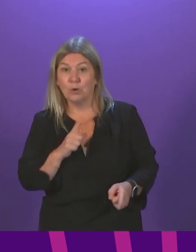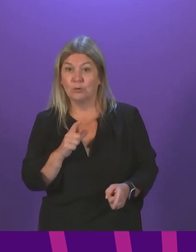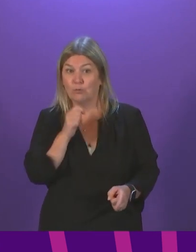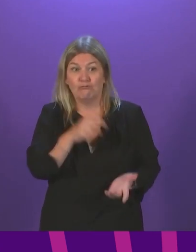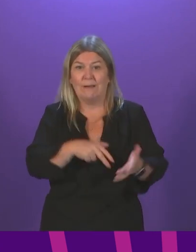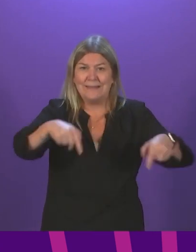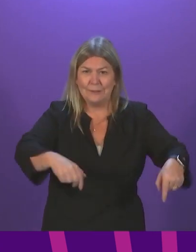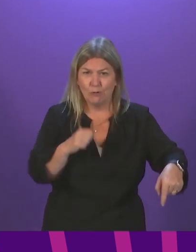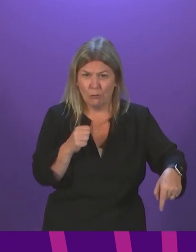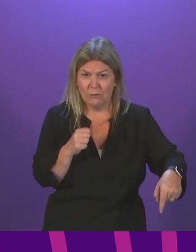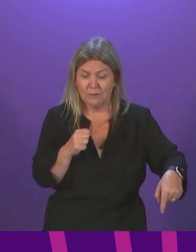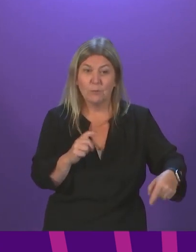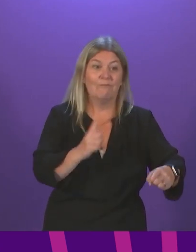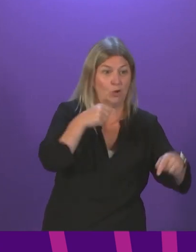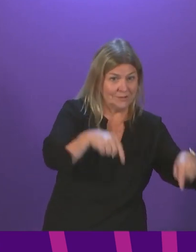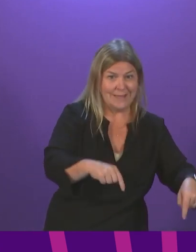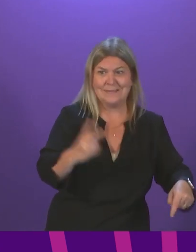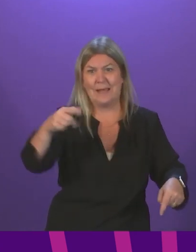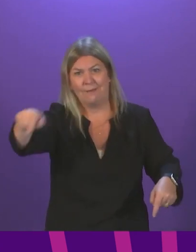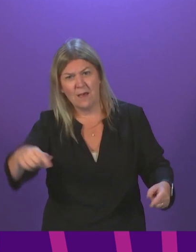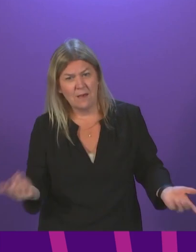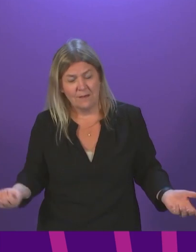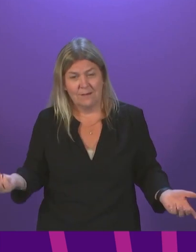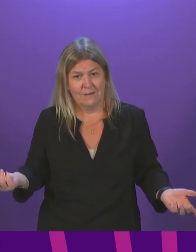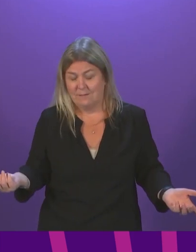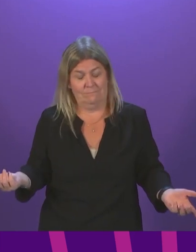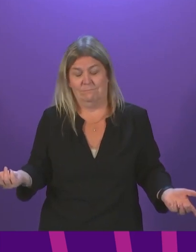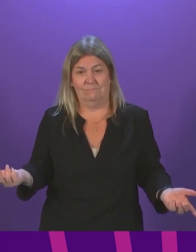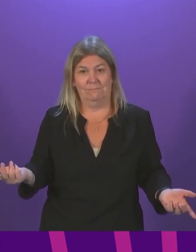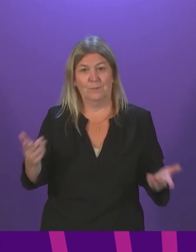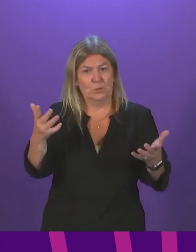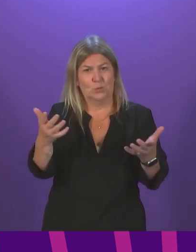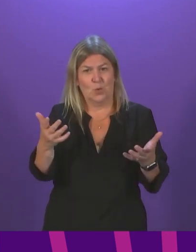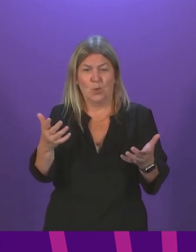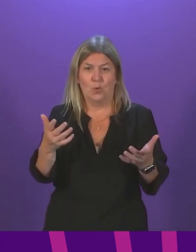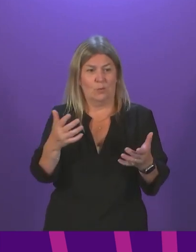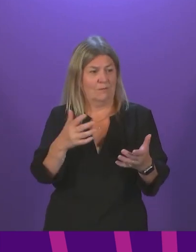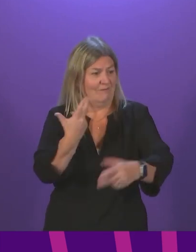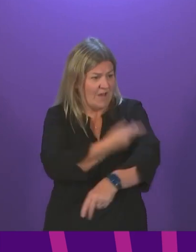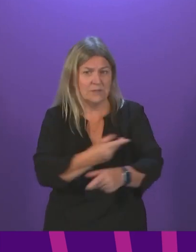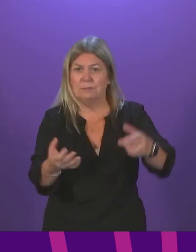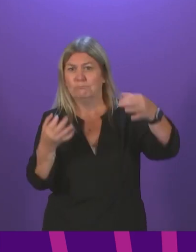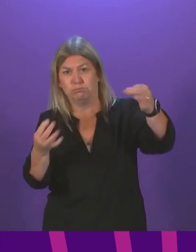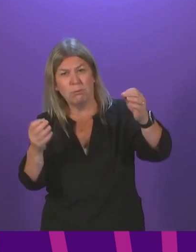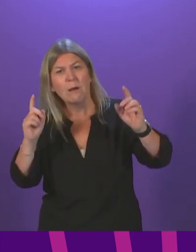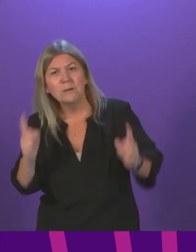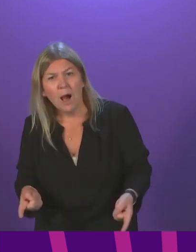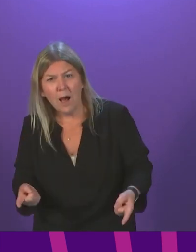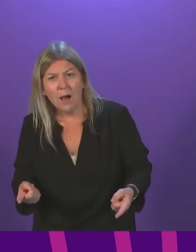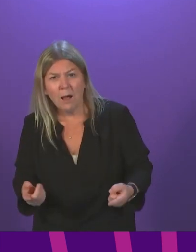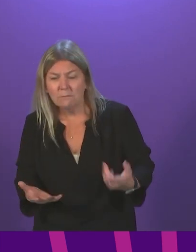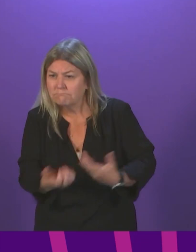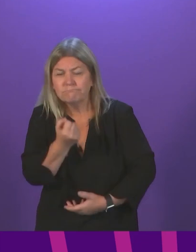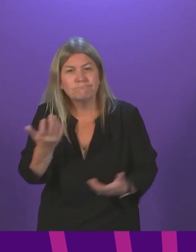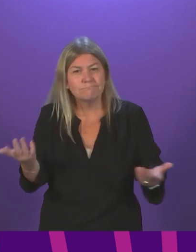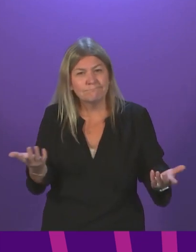dealing with cases already where NHS staff can't get a well-earned break because they can't get vaccine certification. The First Minister says action is taking place